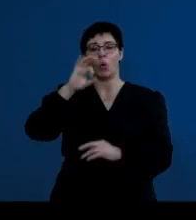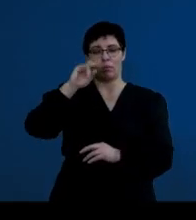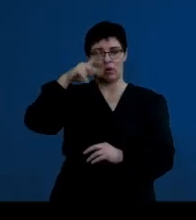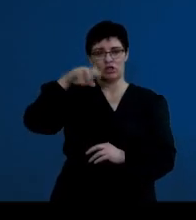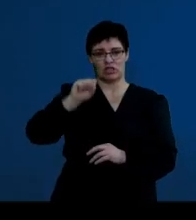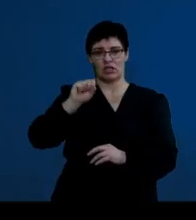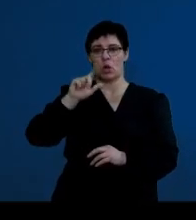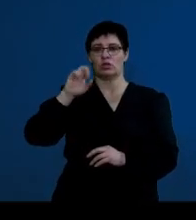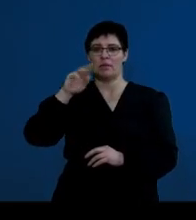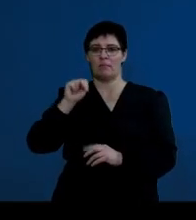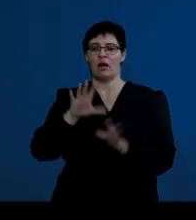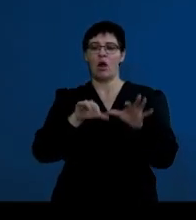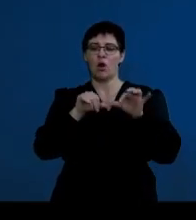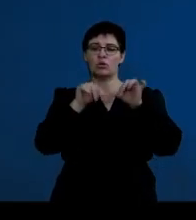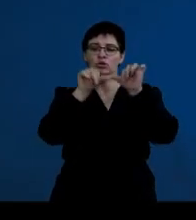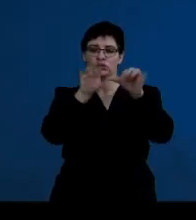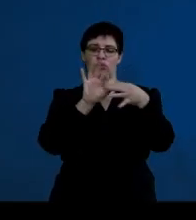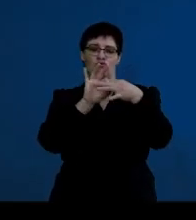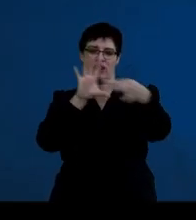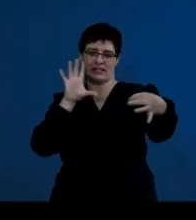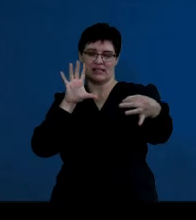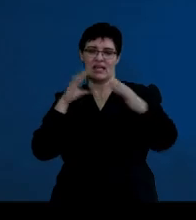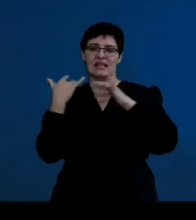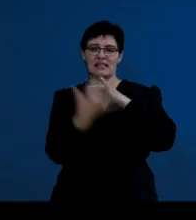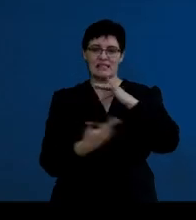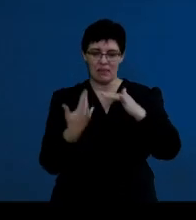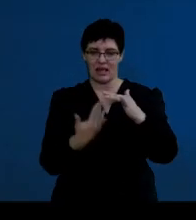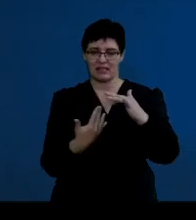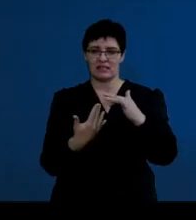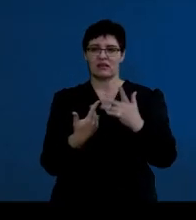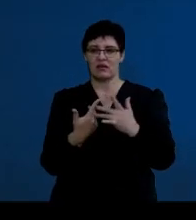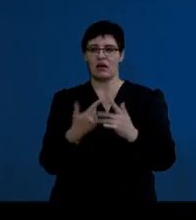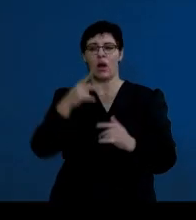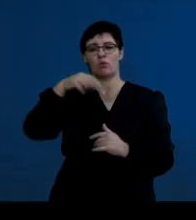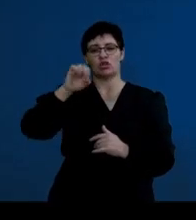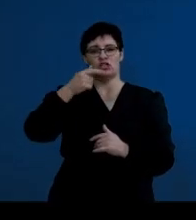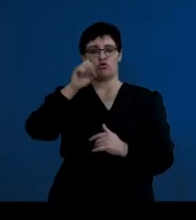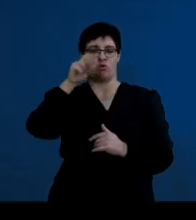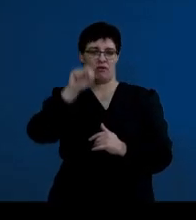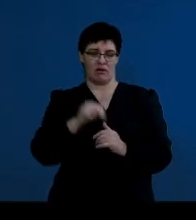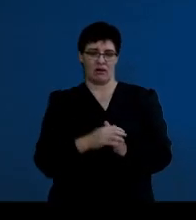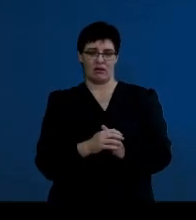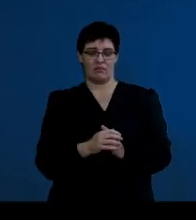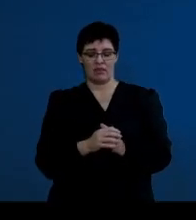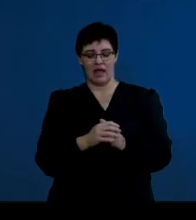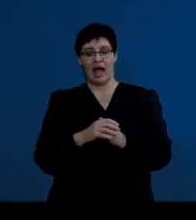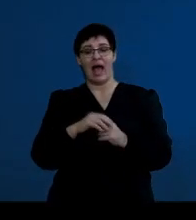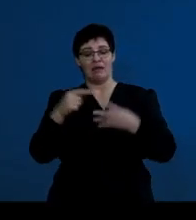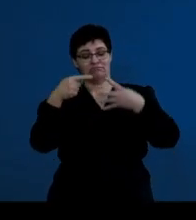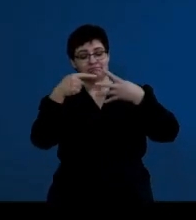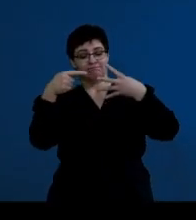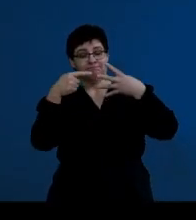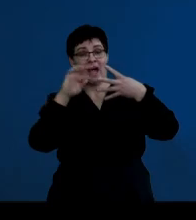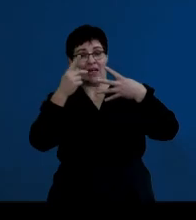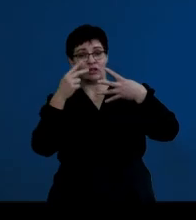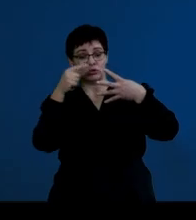then continues to release or stimulate the release of progesterone. The other two hormones that we need to look at are